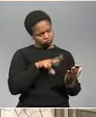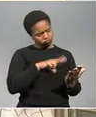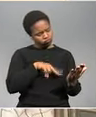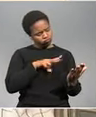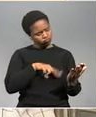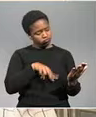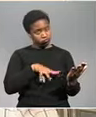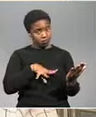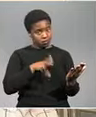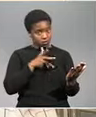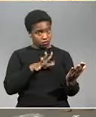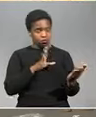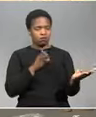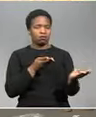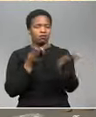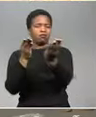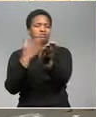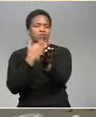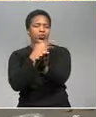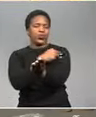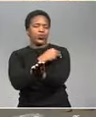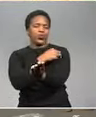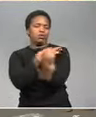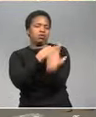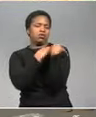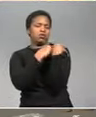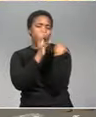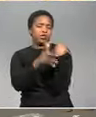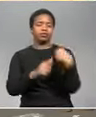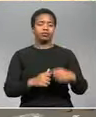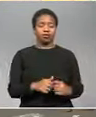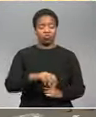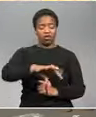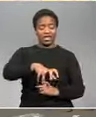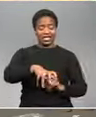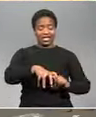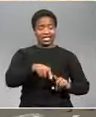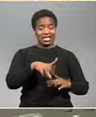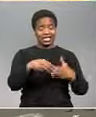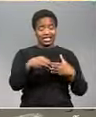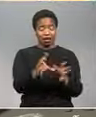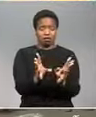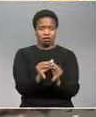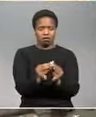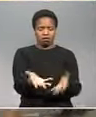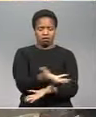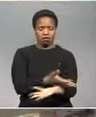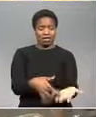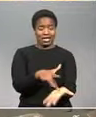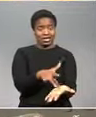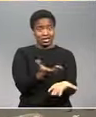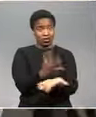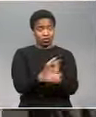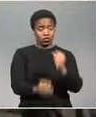to the people that are relevant the ANC's provincial leadership is yet to meet and deliberate on the position